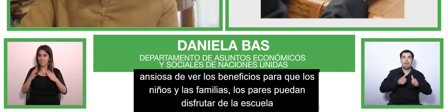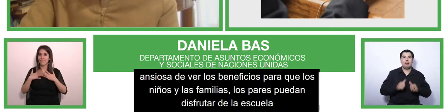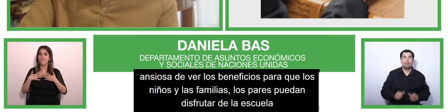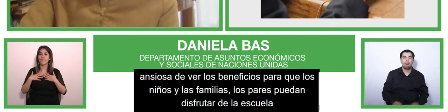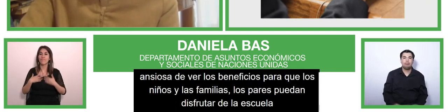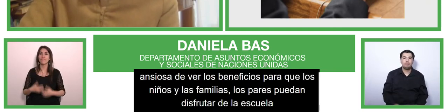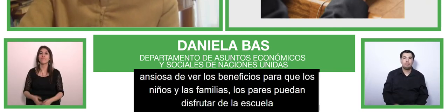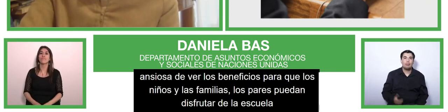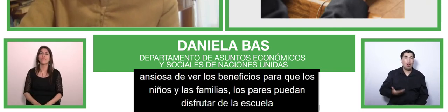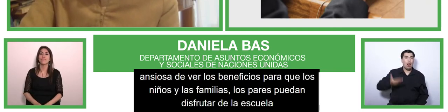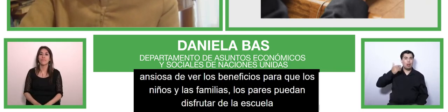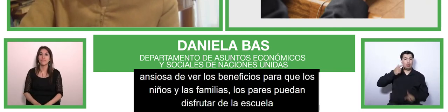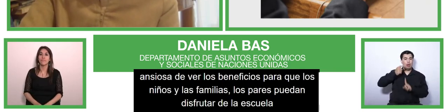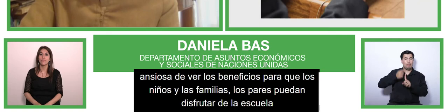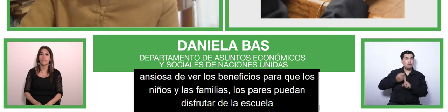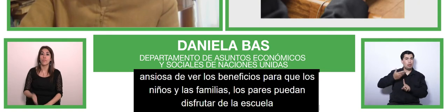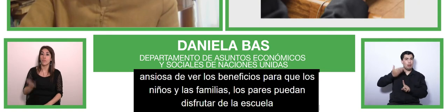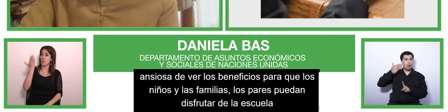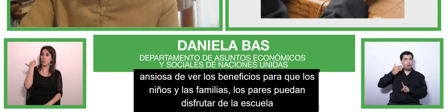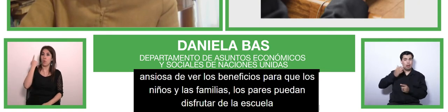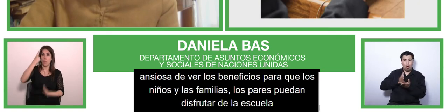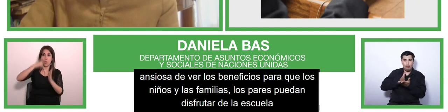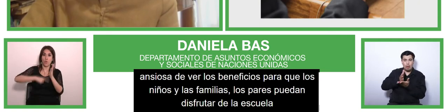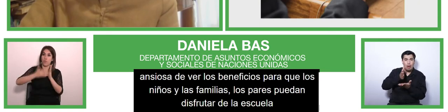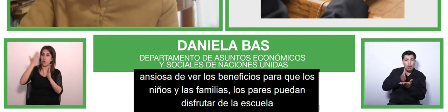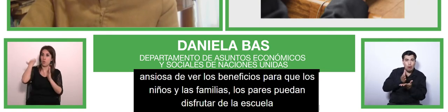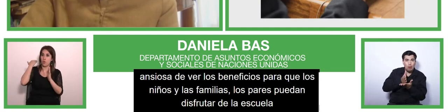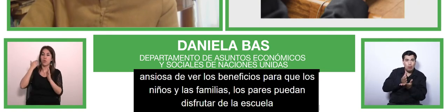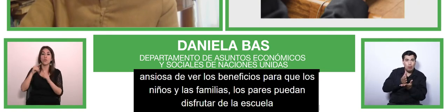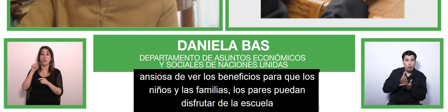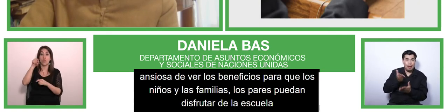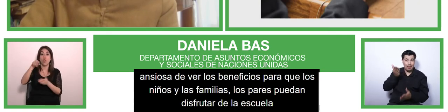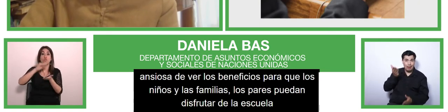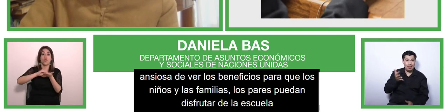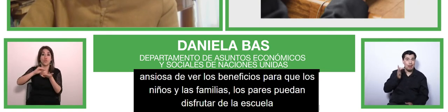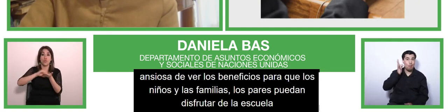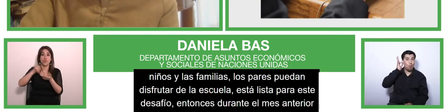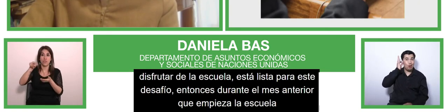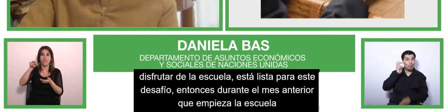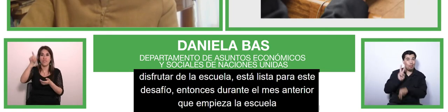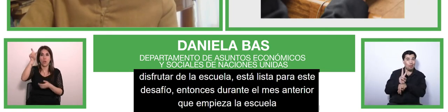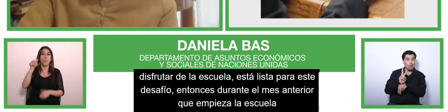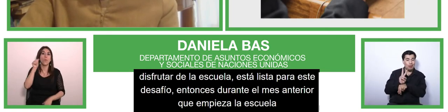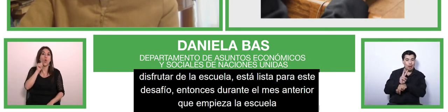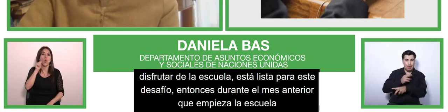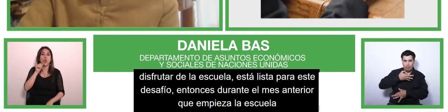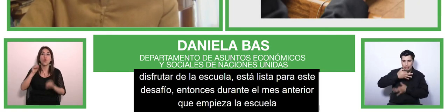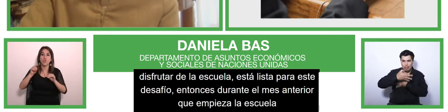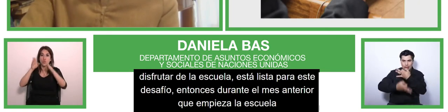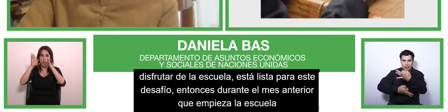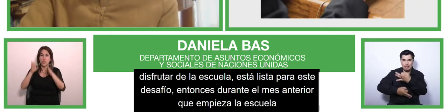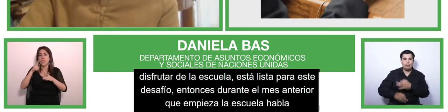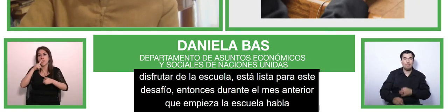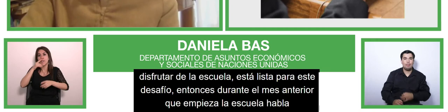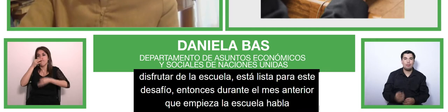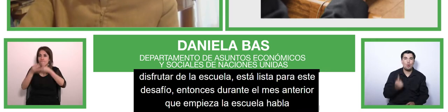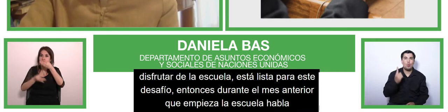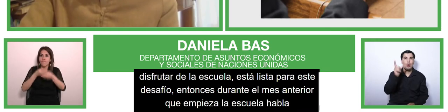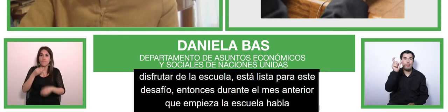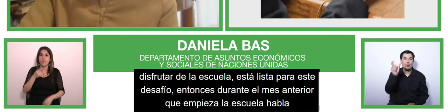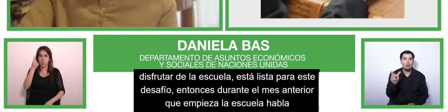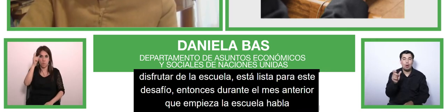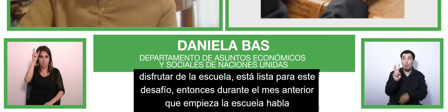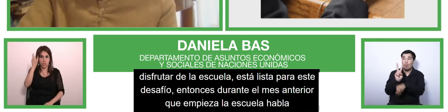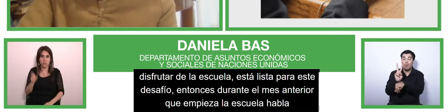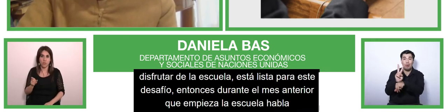starts mrs brown meets with a special education teacher mr lopez and other teachers and